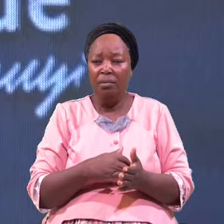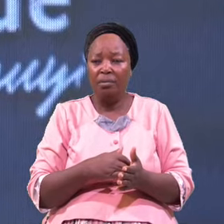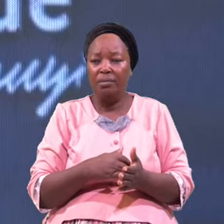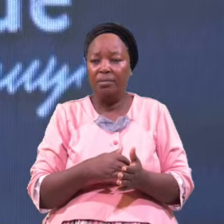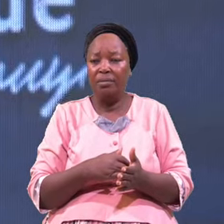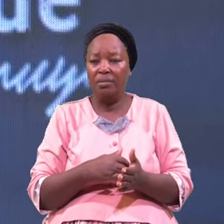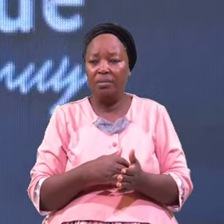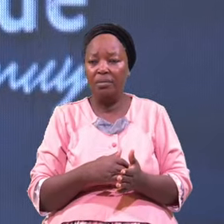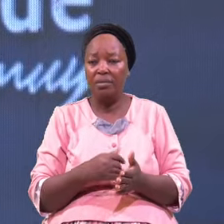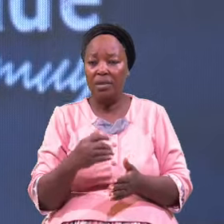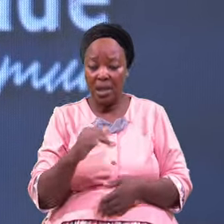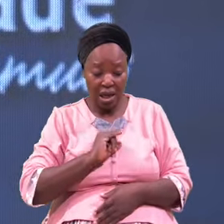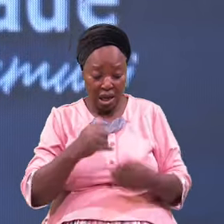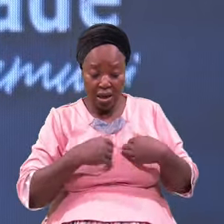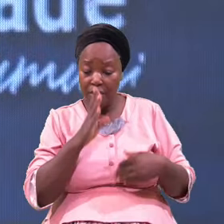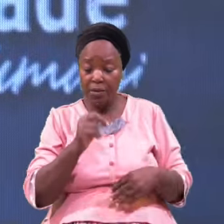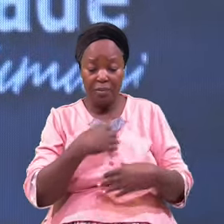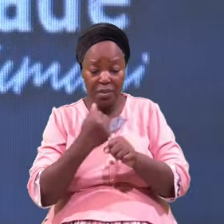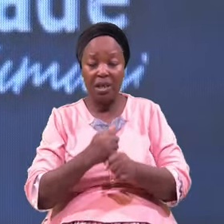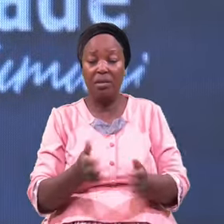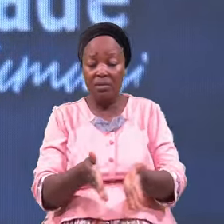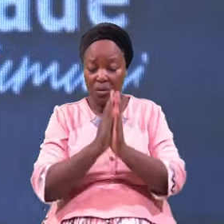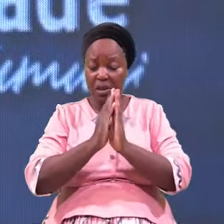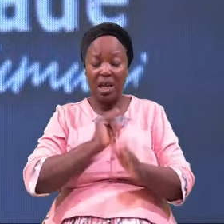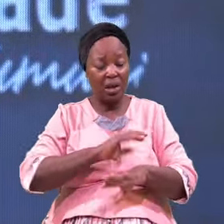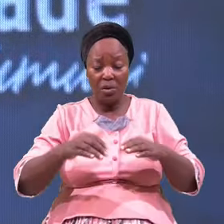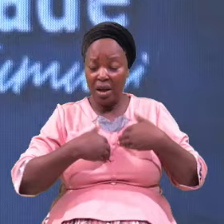I Been Making Request I Have Not Got An Answer